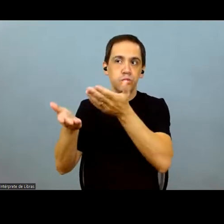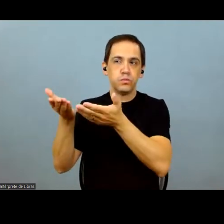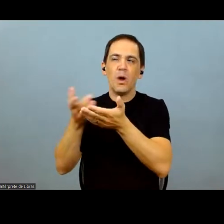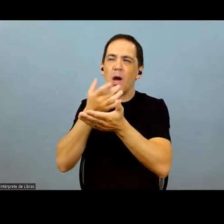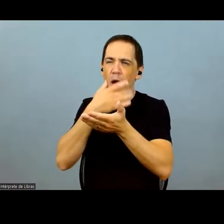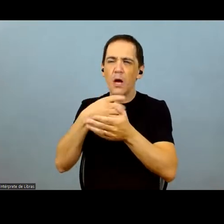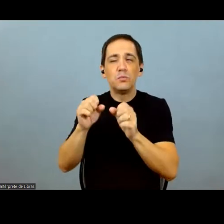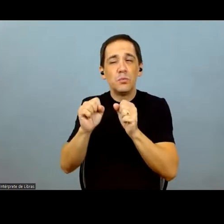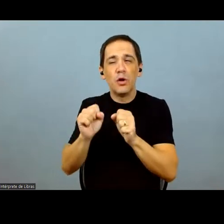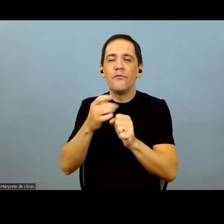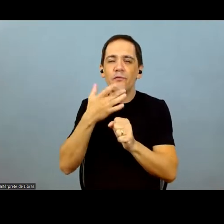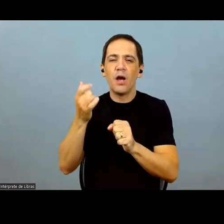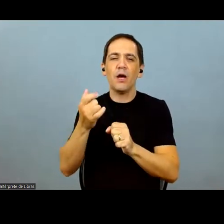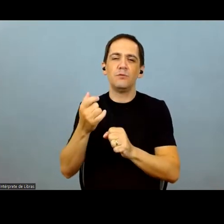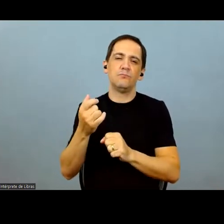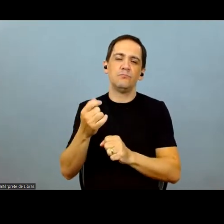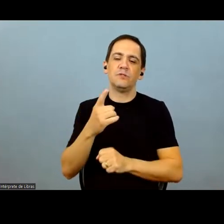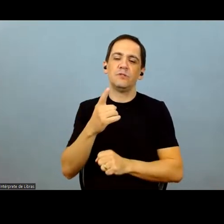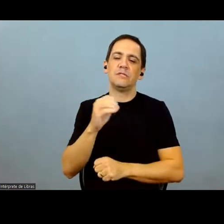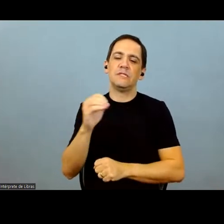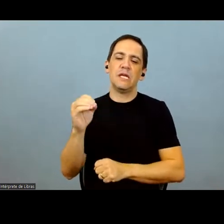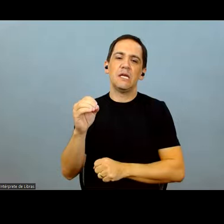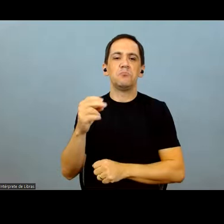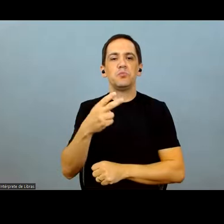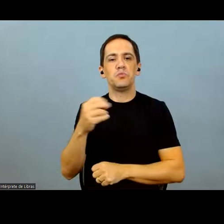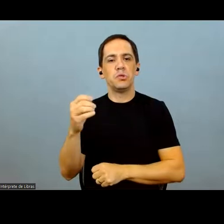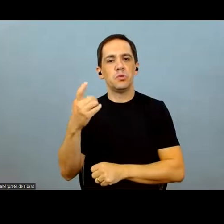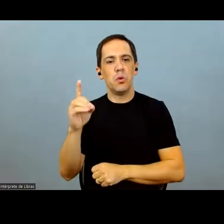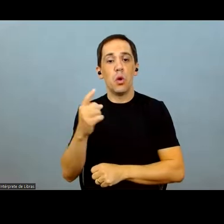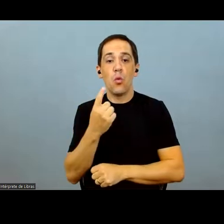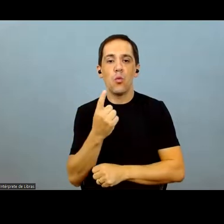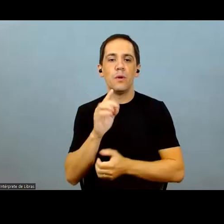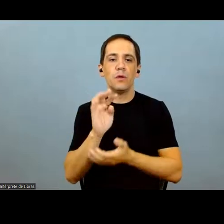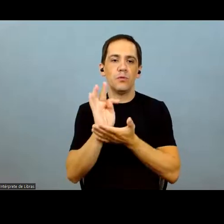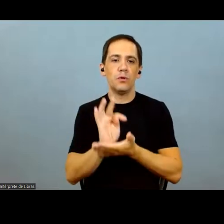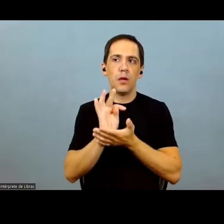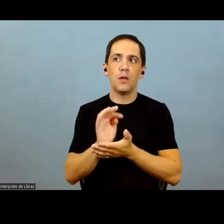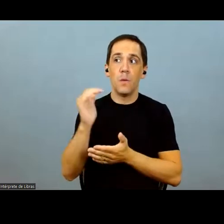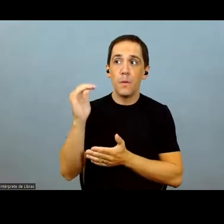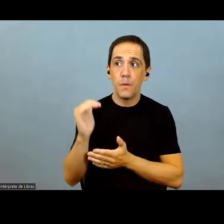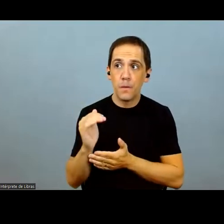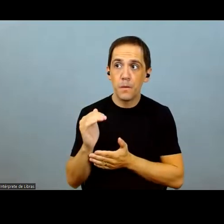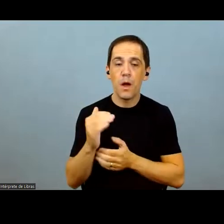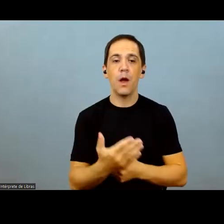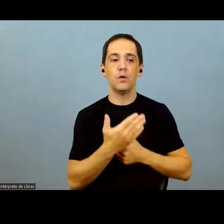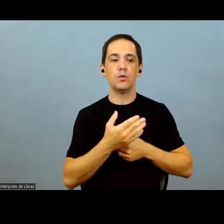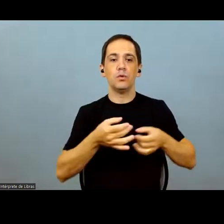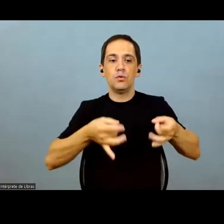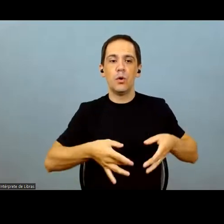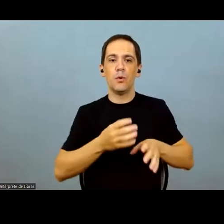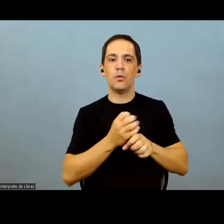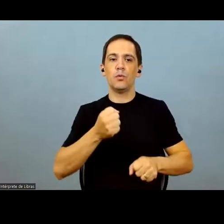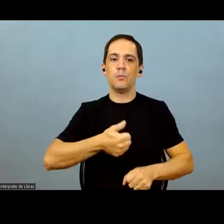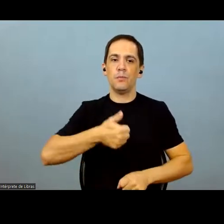high prices, you know, that it's quite likely, you know, to see that we'll be seeing reduction,